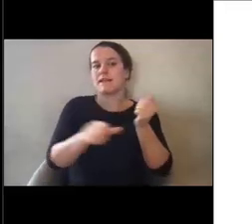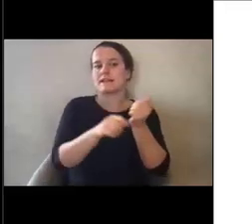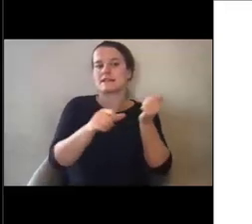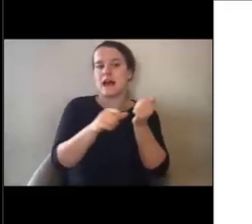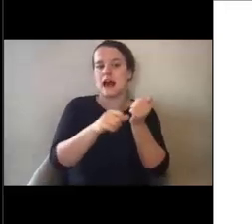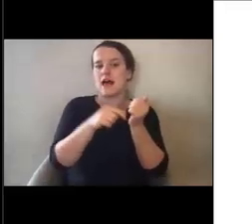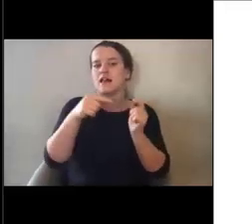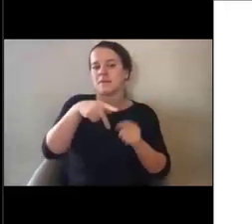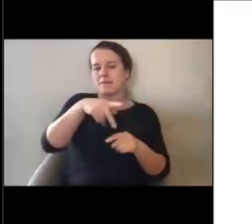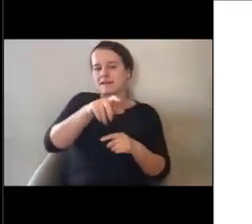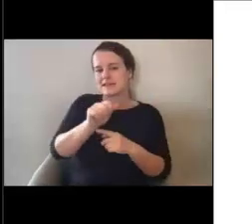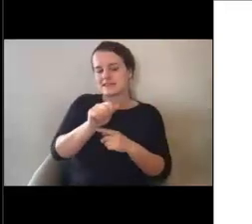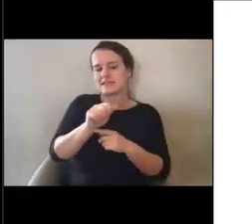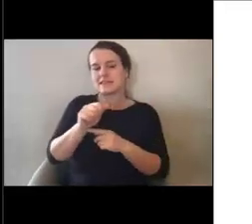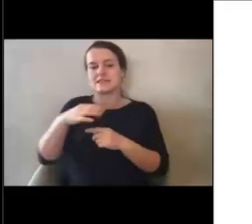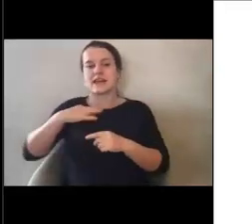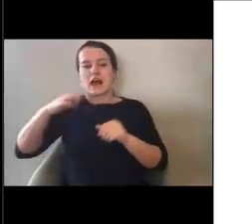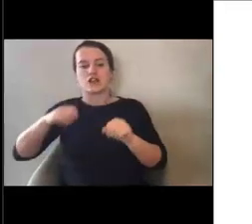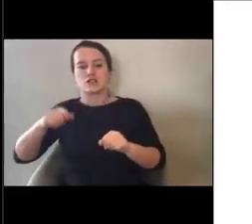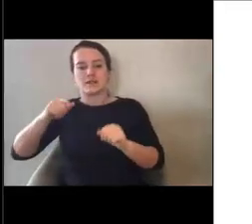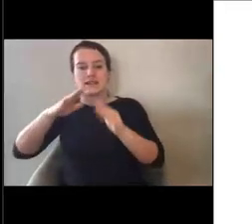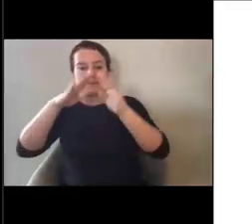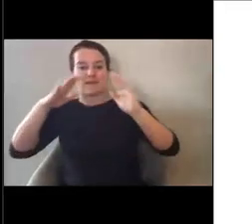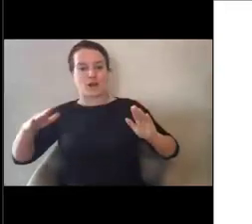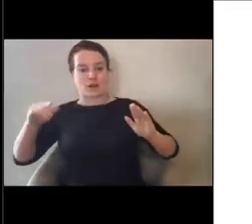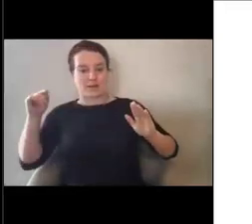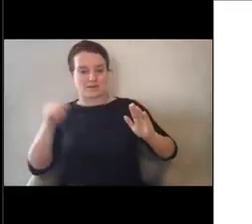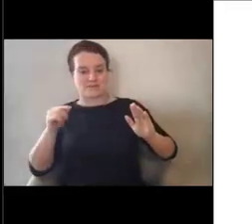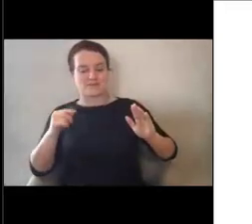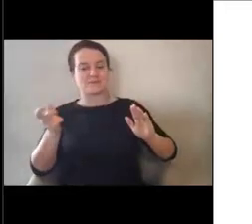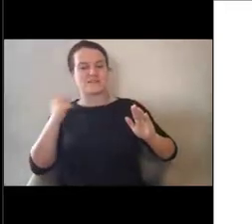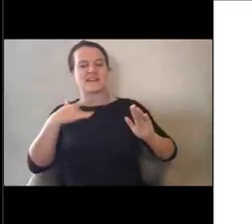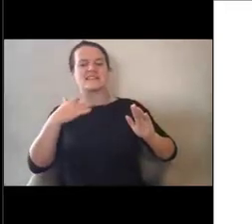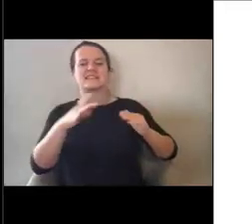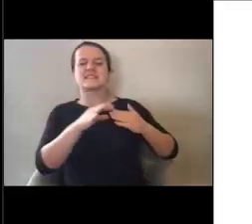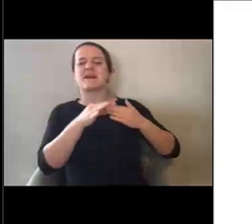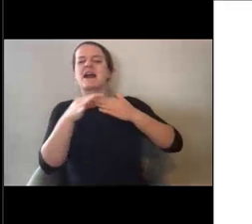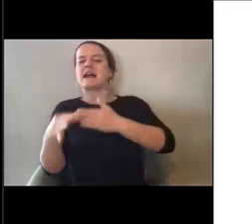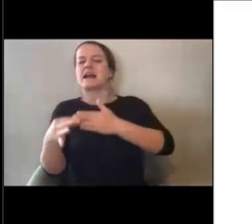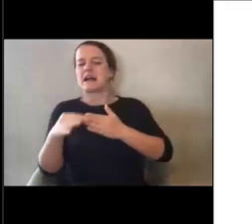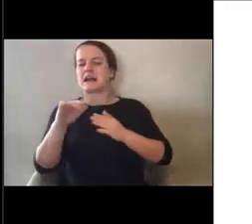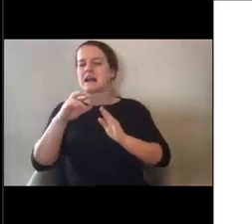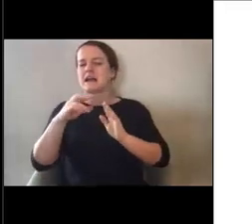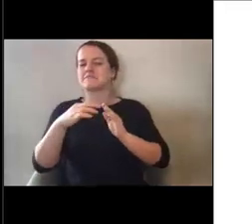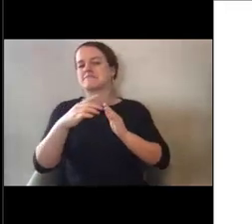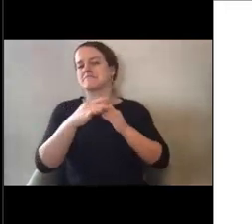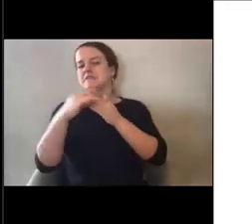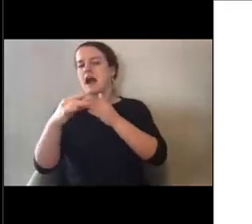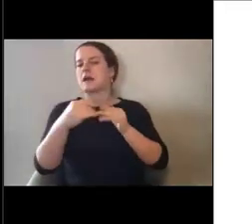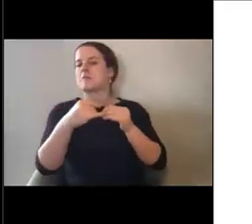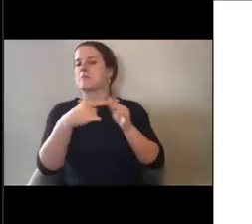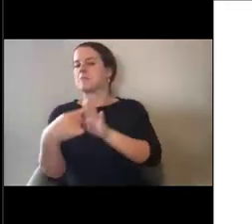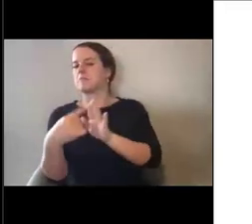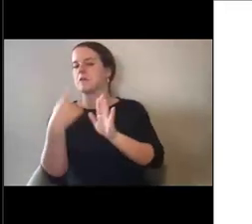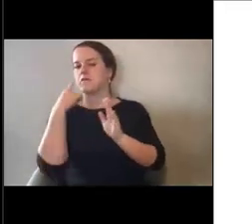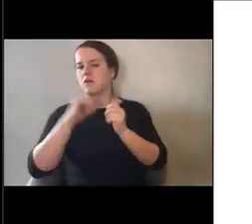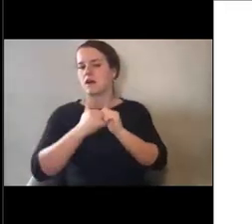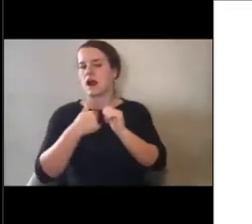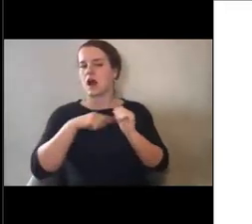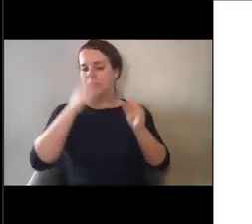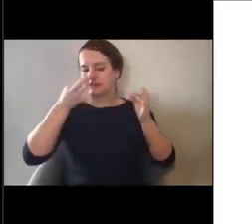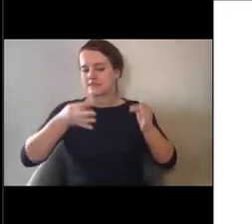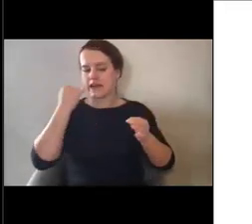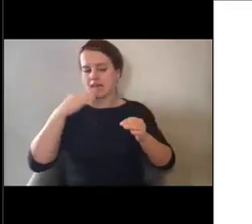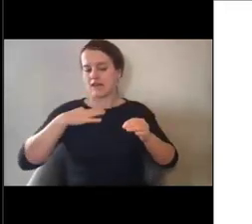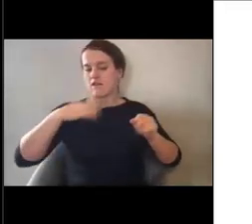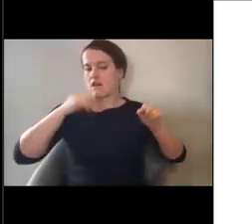general guideline for how we determine eligibility for applicants in public assistance. So